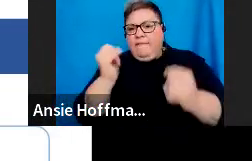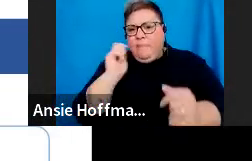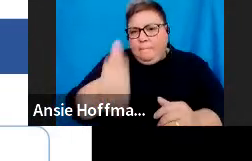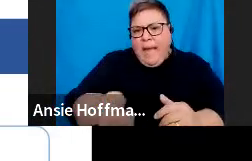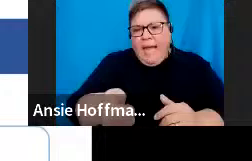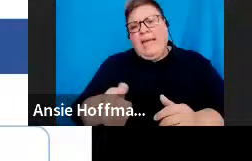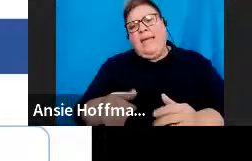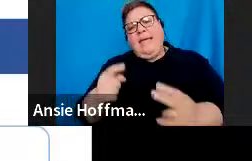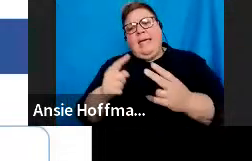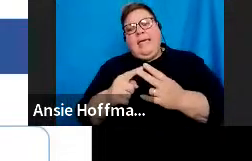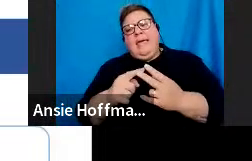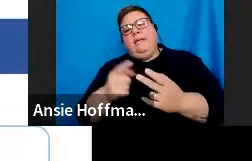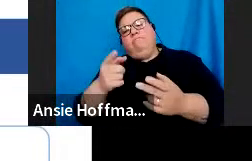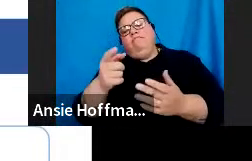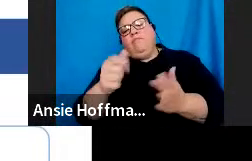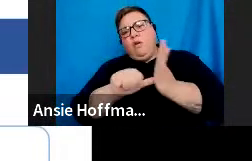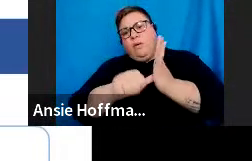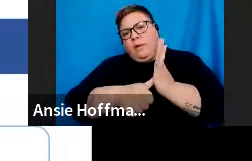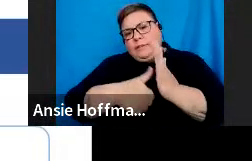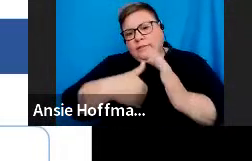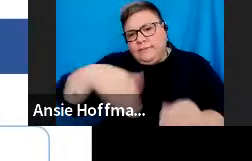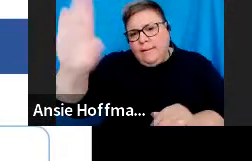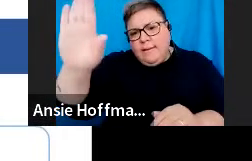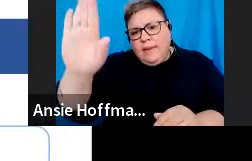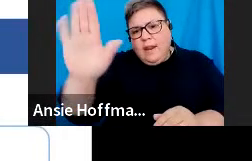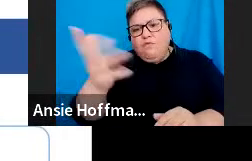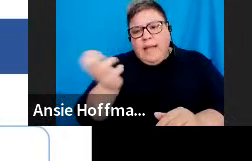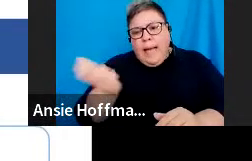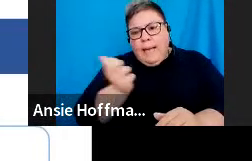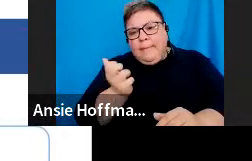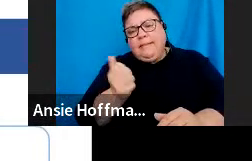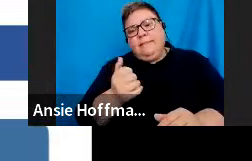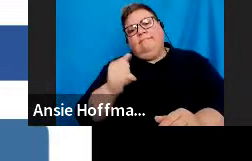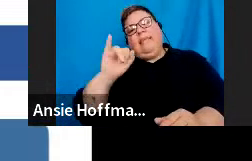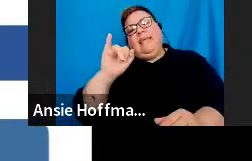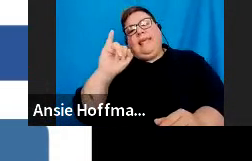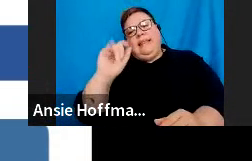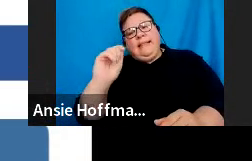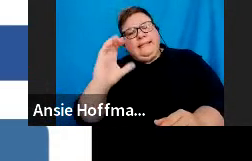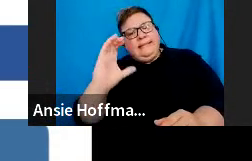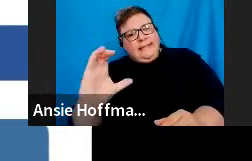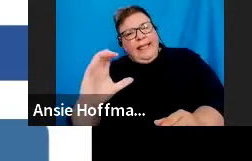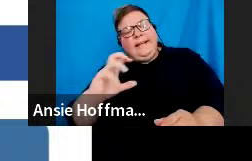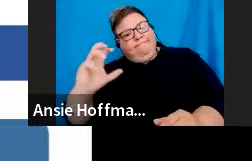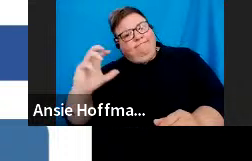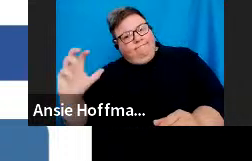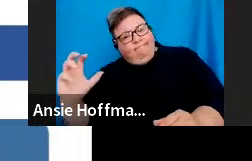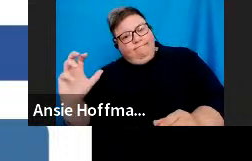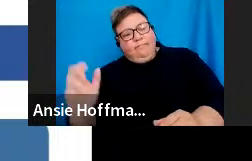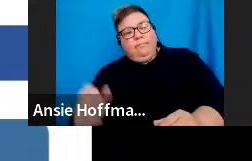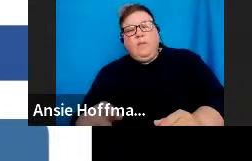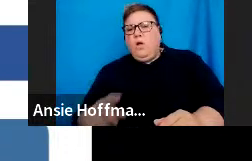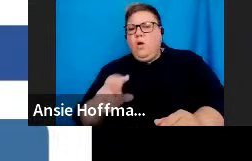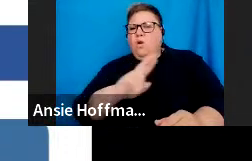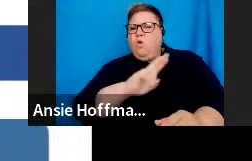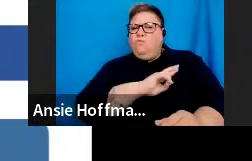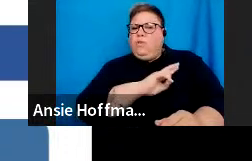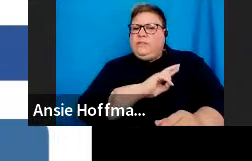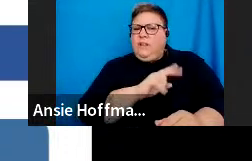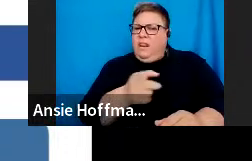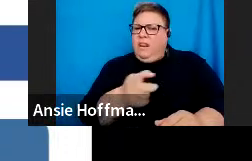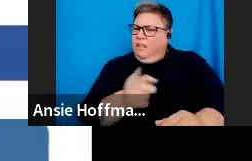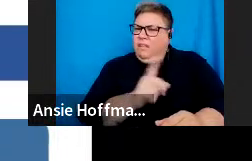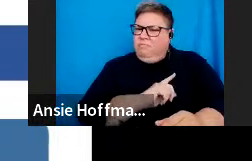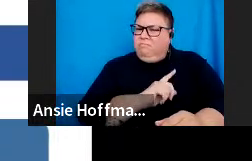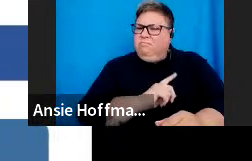retirement, and there's more, et cetera, I mean, ETC, et cetera. So, right, reasons for employers, fund